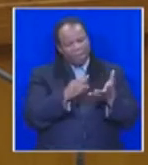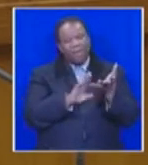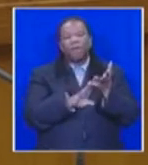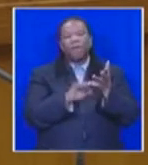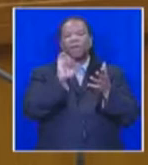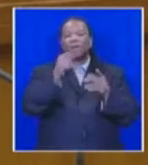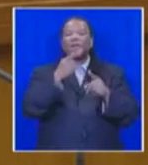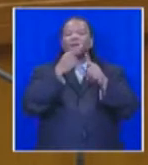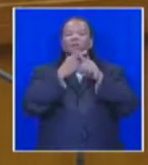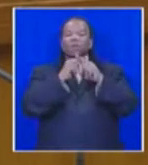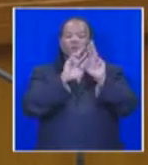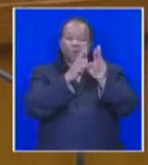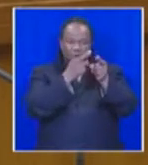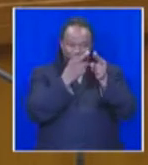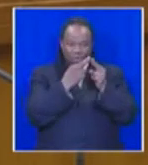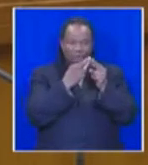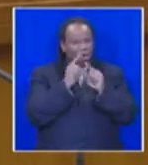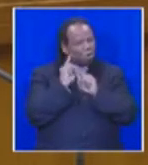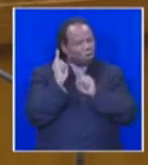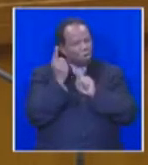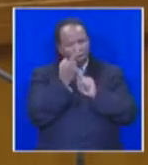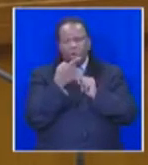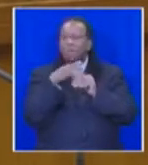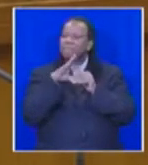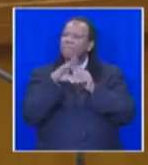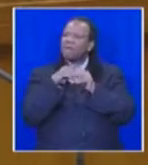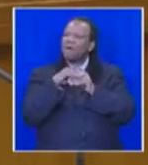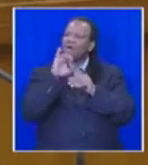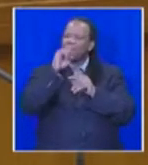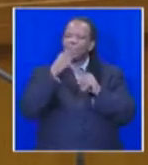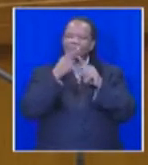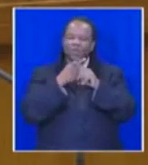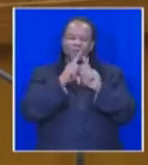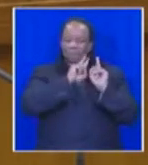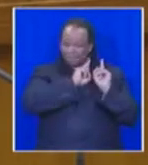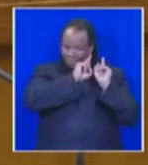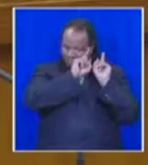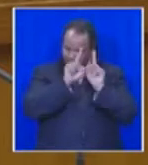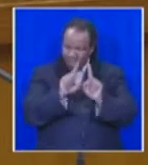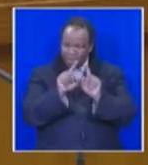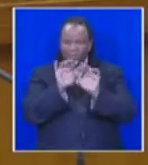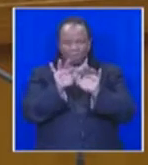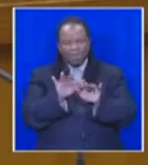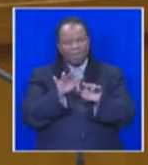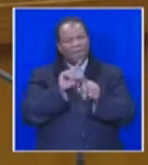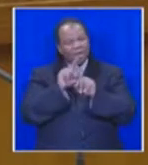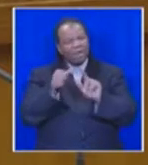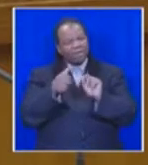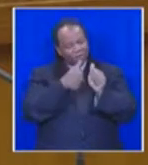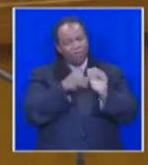accountability and that all members of the executive are to appear before Parliament as required by the rules.